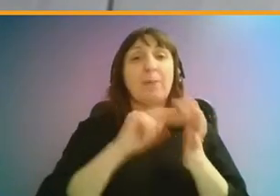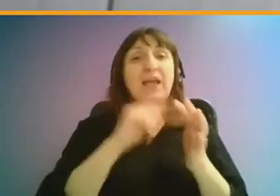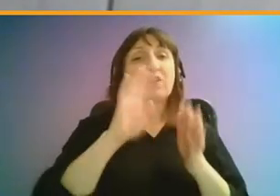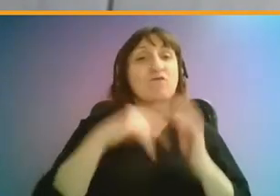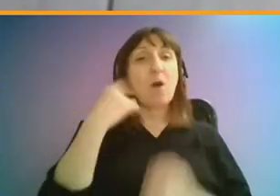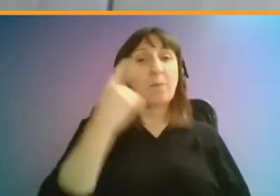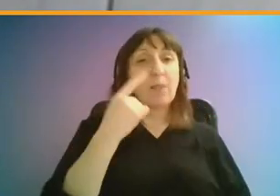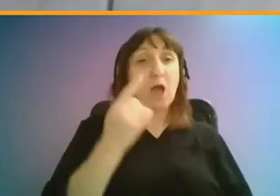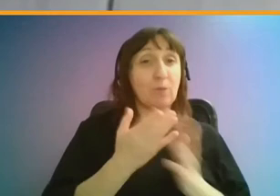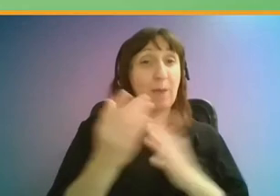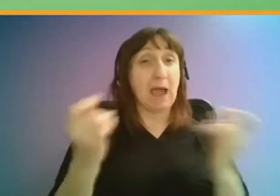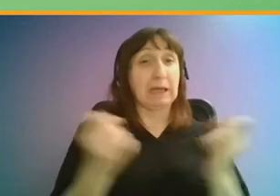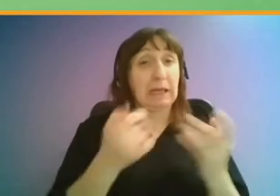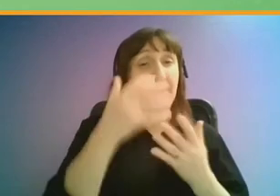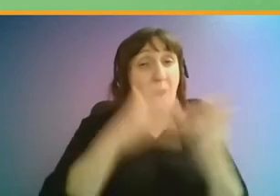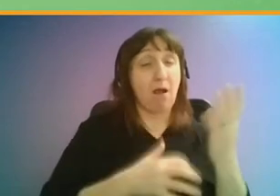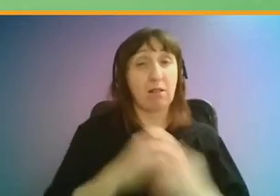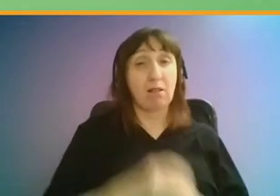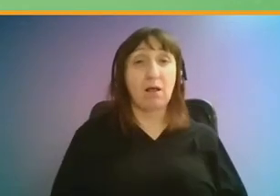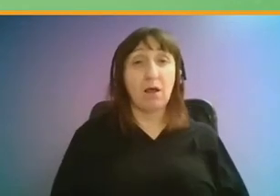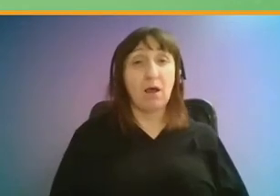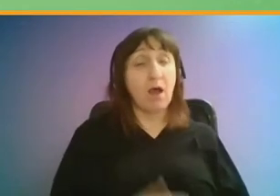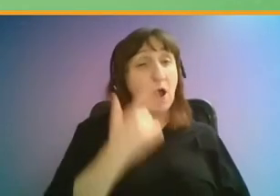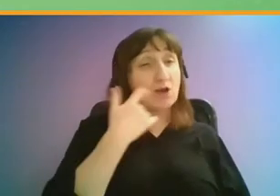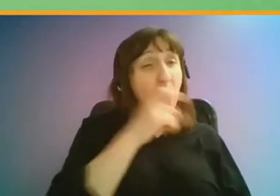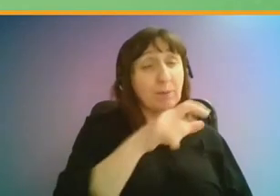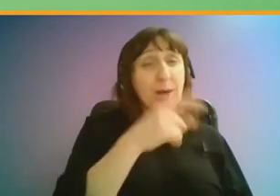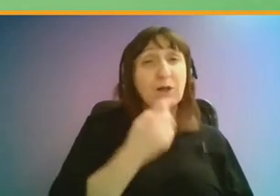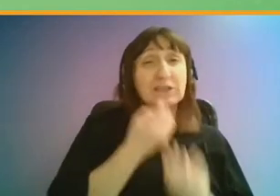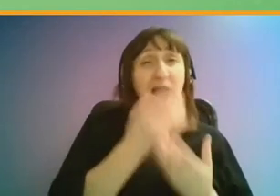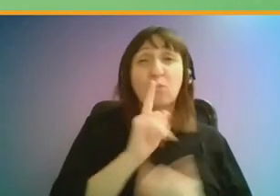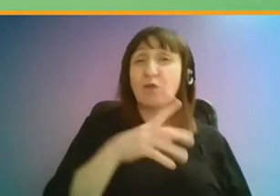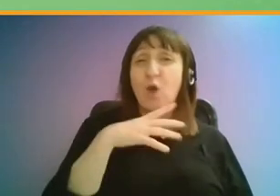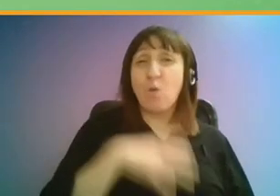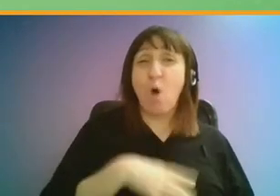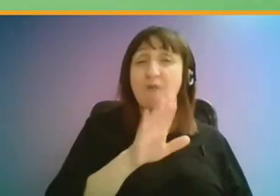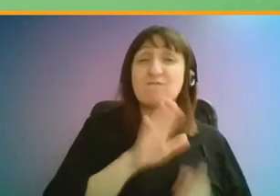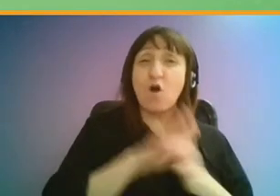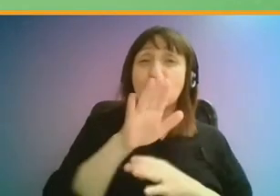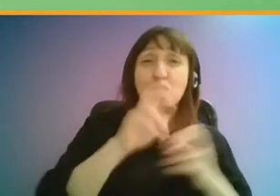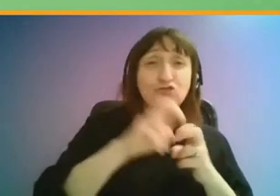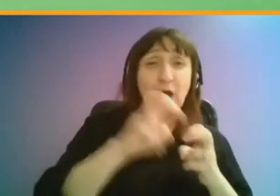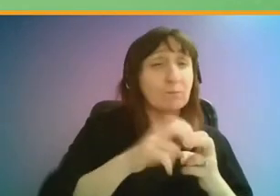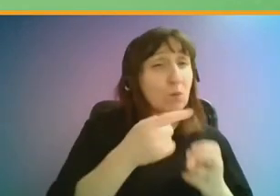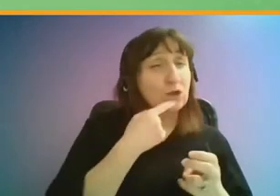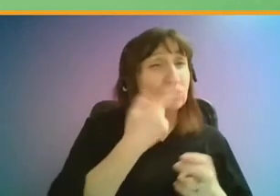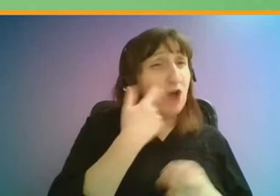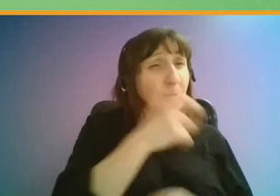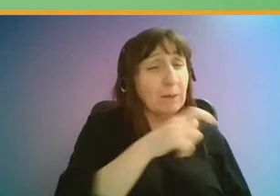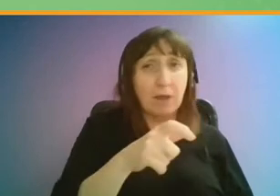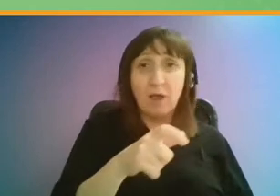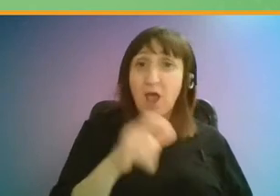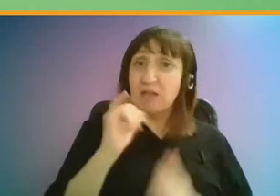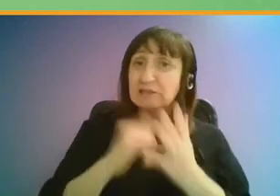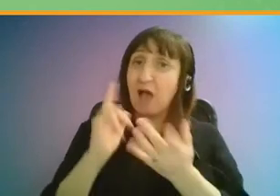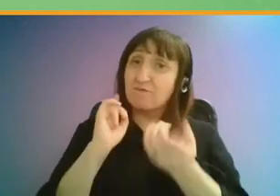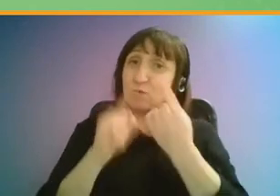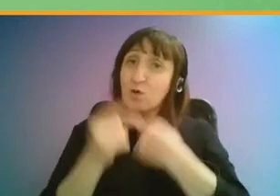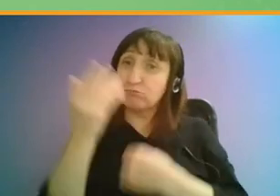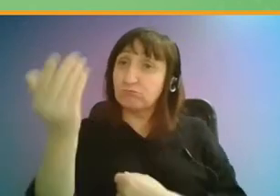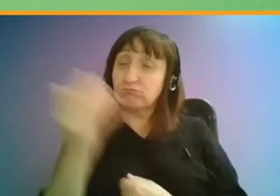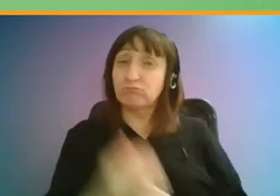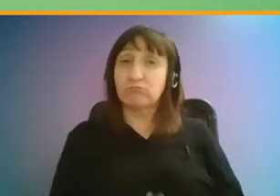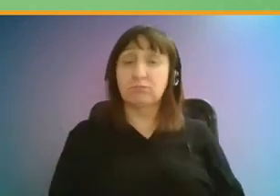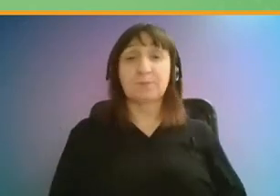London via email. What did young people tell you about what they want from future transport? Safia, would you like to have a go at this one?